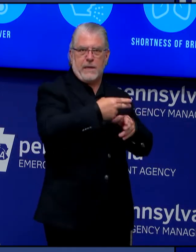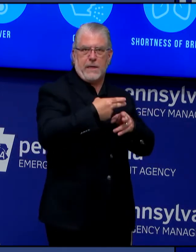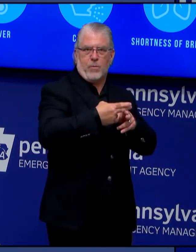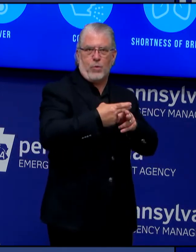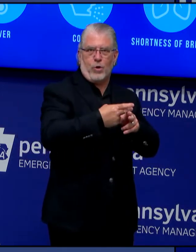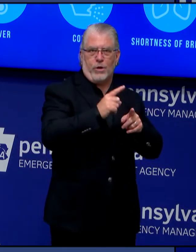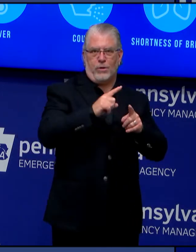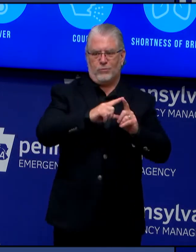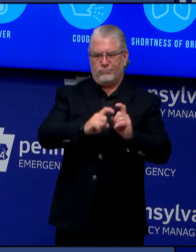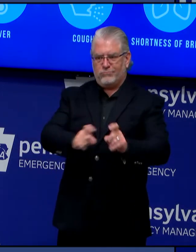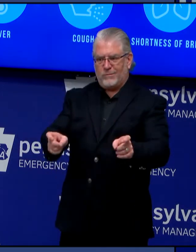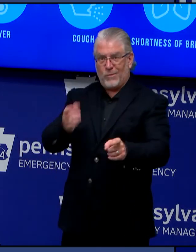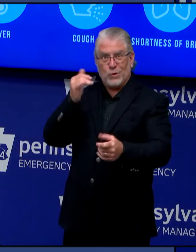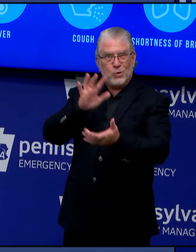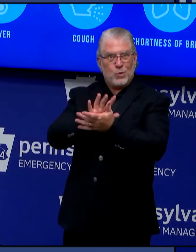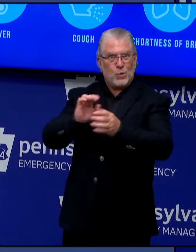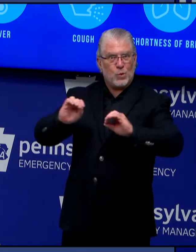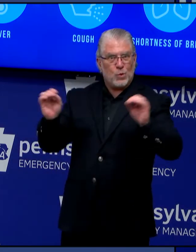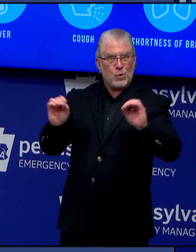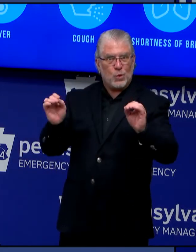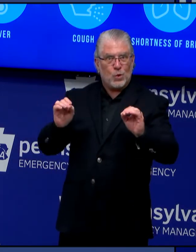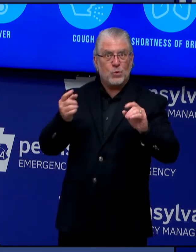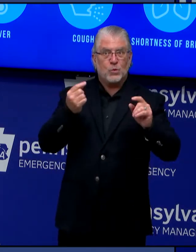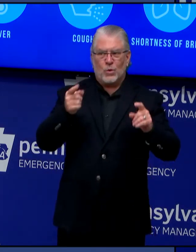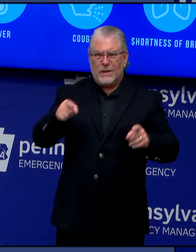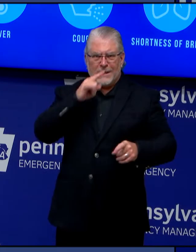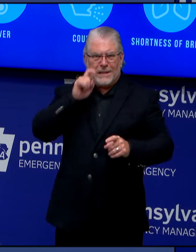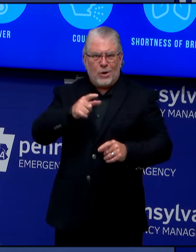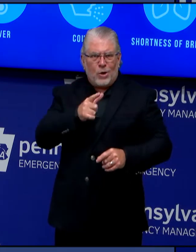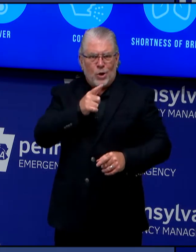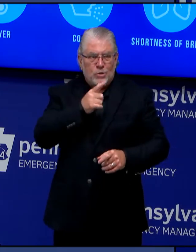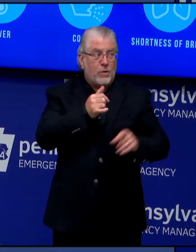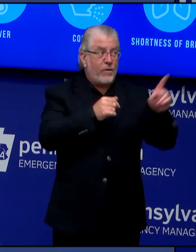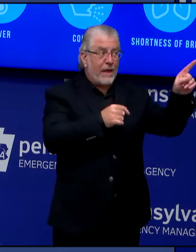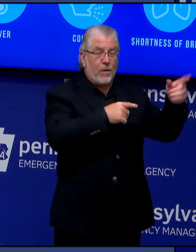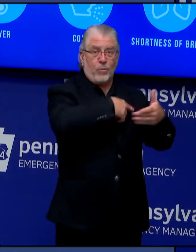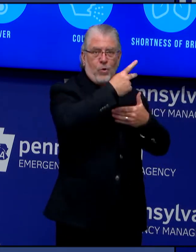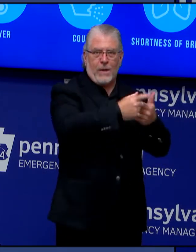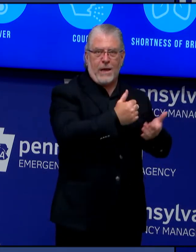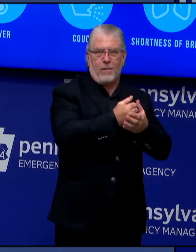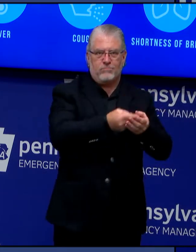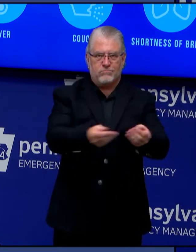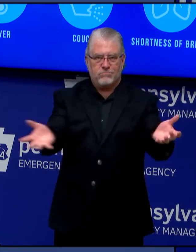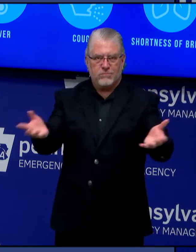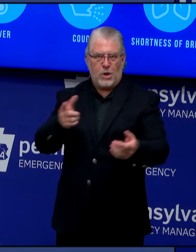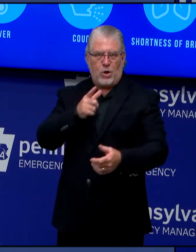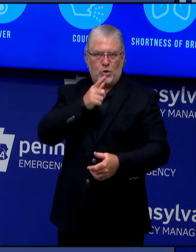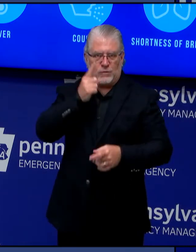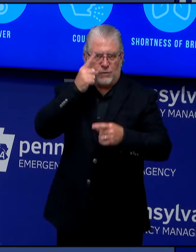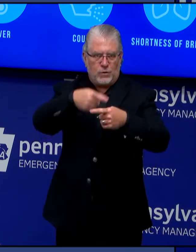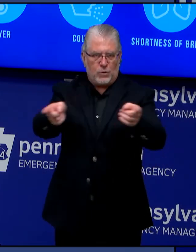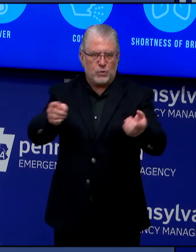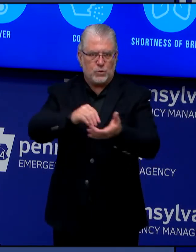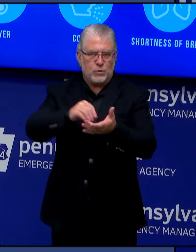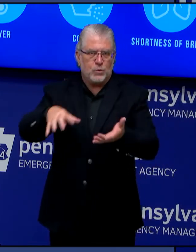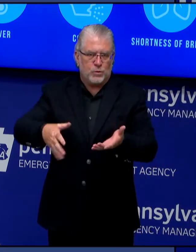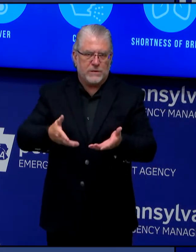schools closing due to the COVID-19 crisis, which is likely creating an additional strain on families' resources.